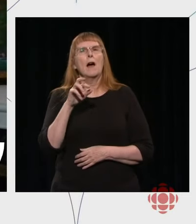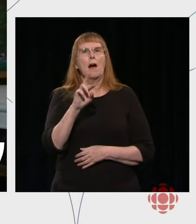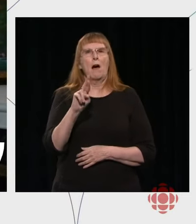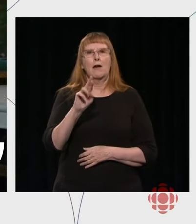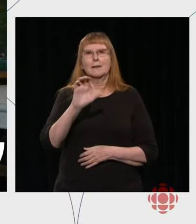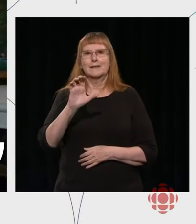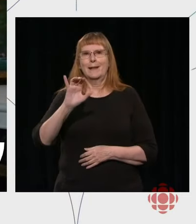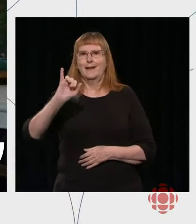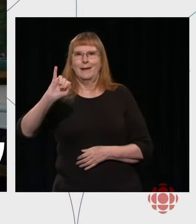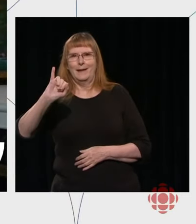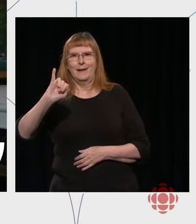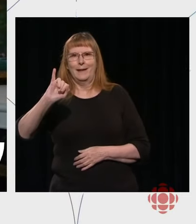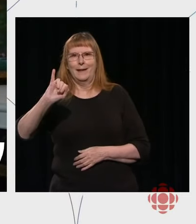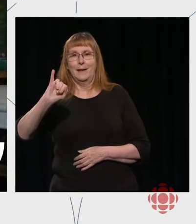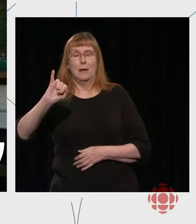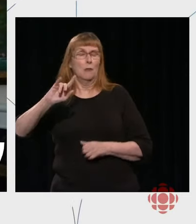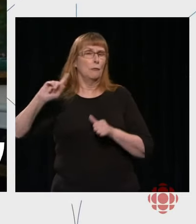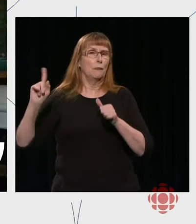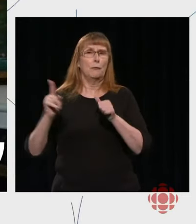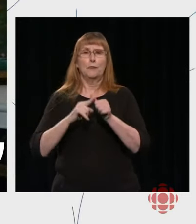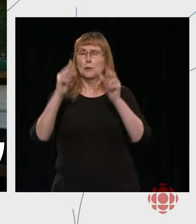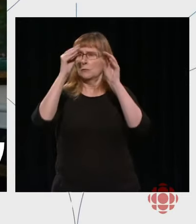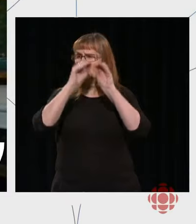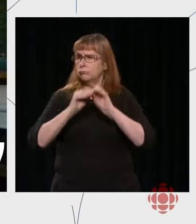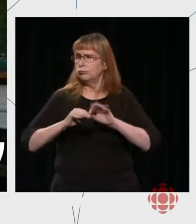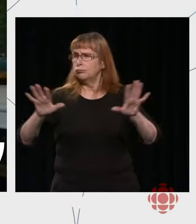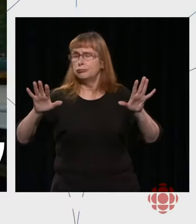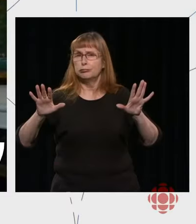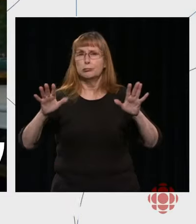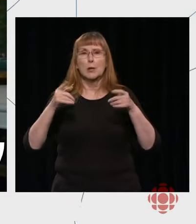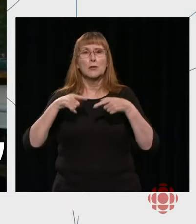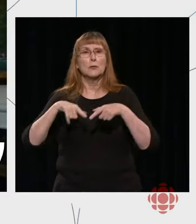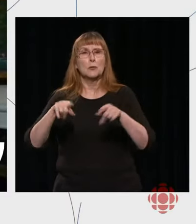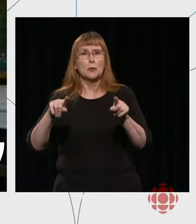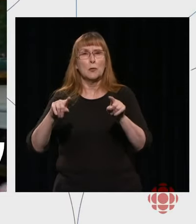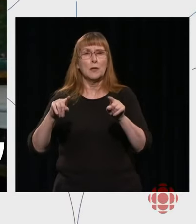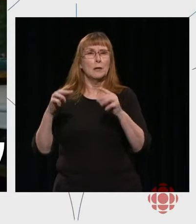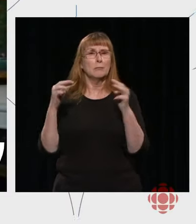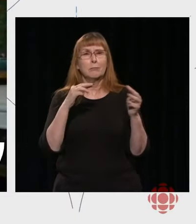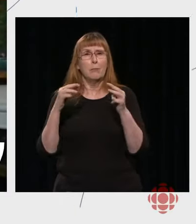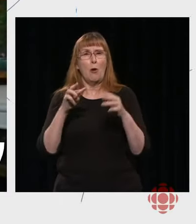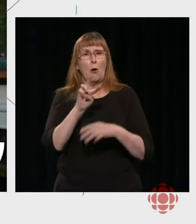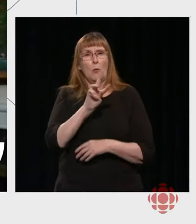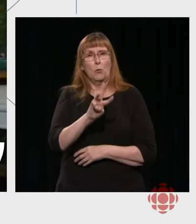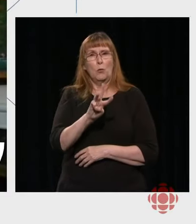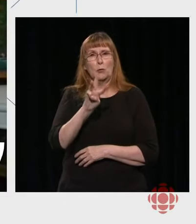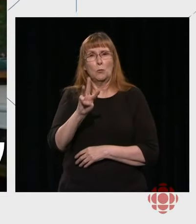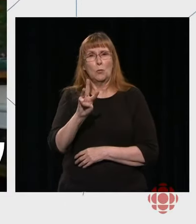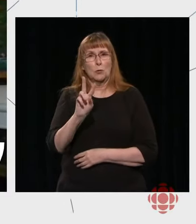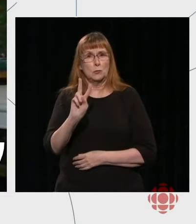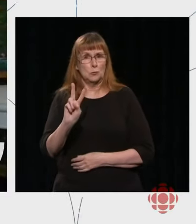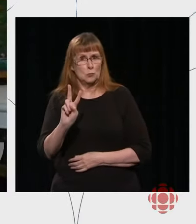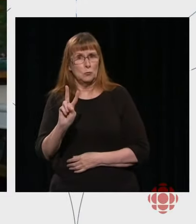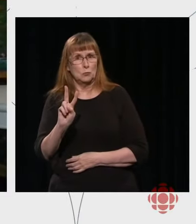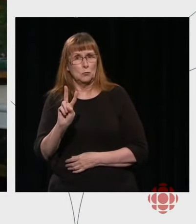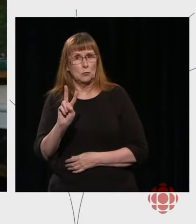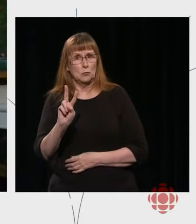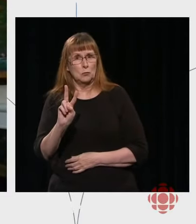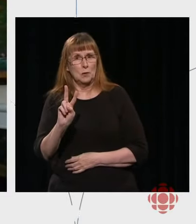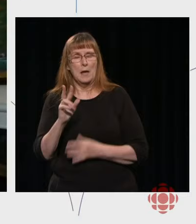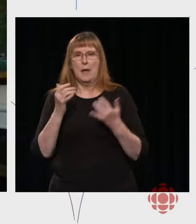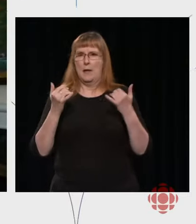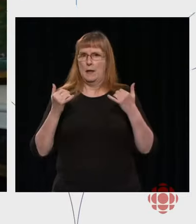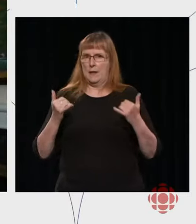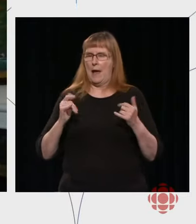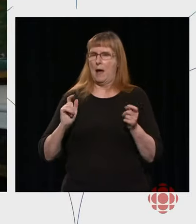World War II. And the service has changed with the times, both in terms of the languages in which it is offered and how it